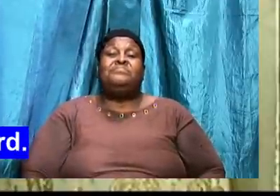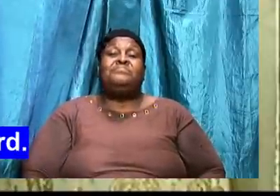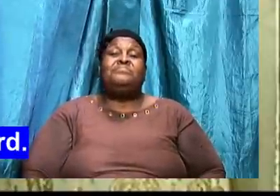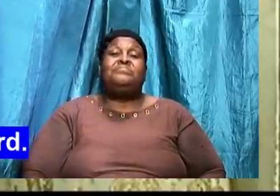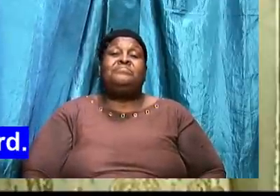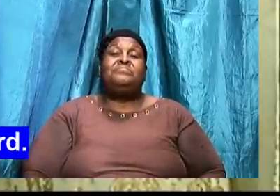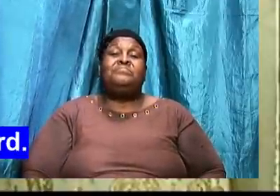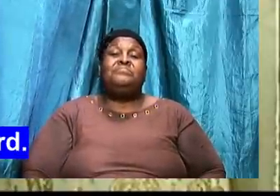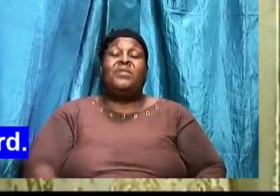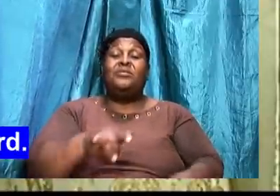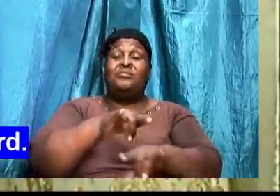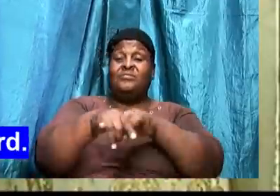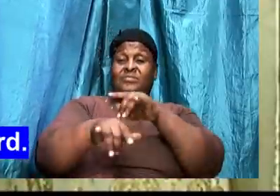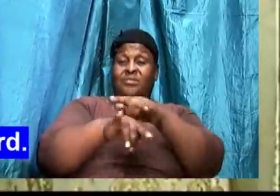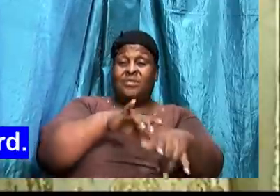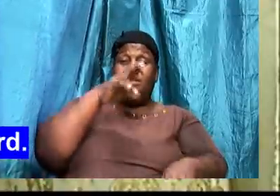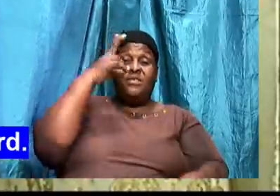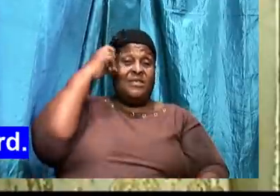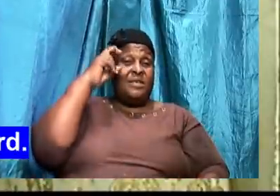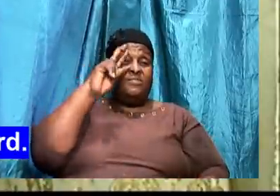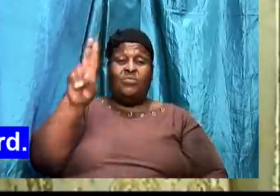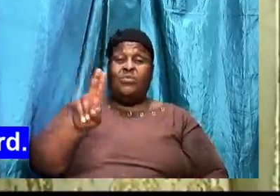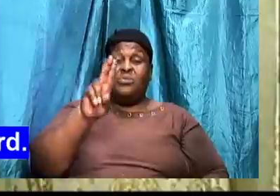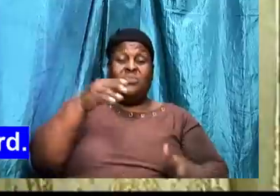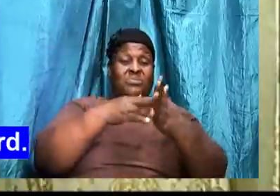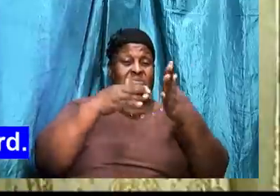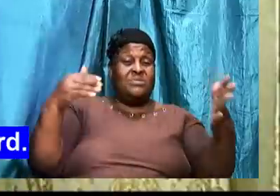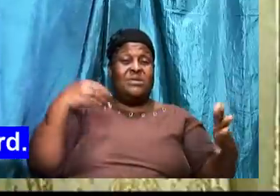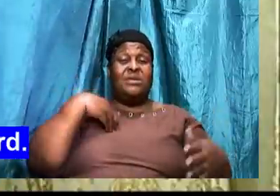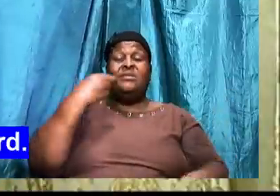And next wiles that the adversary will use against us.